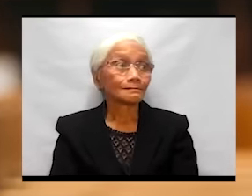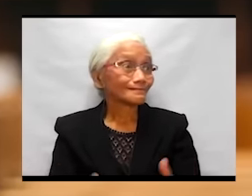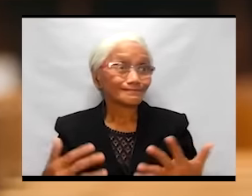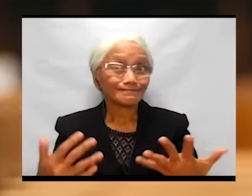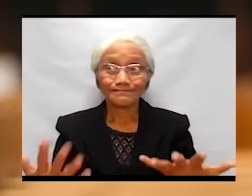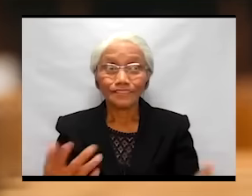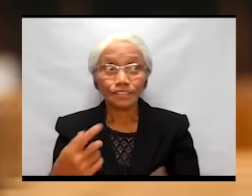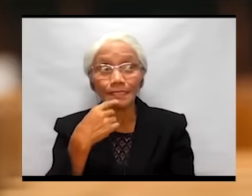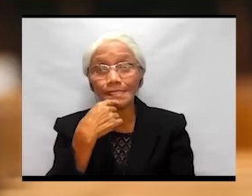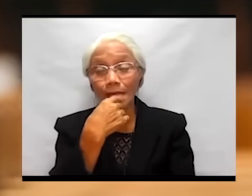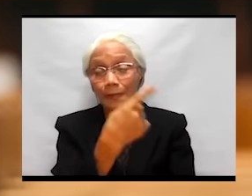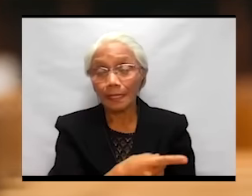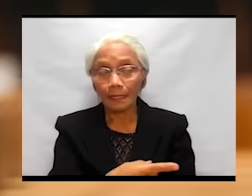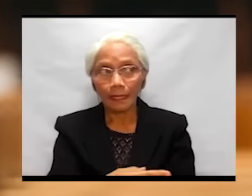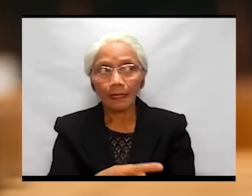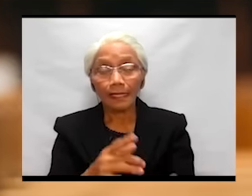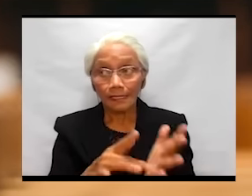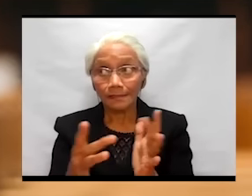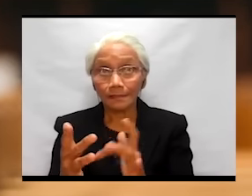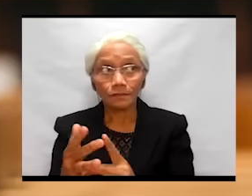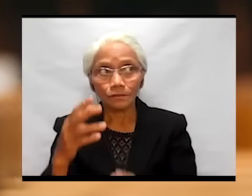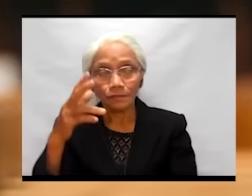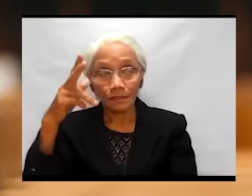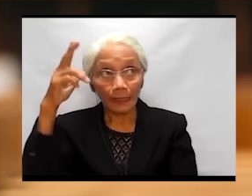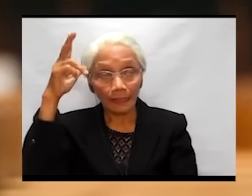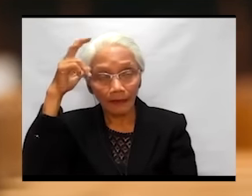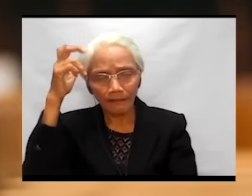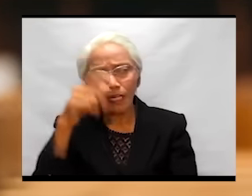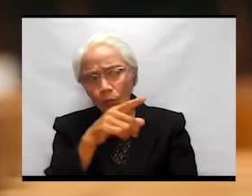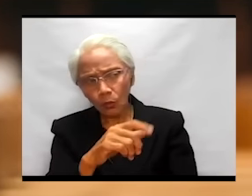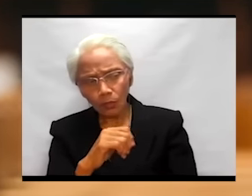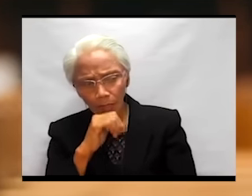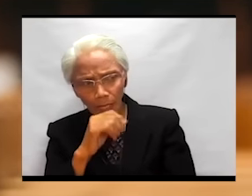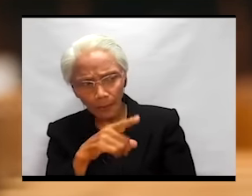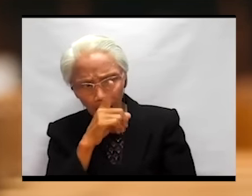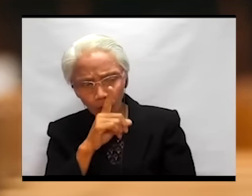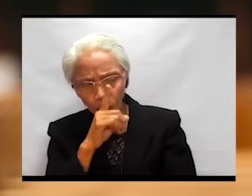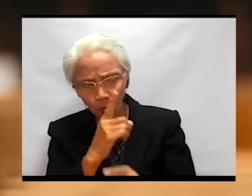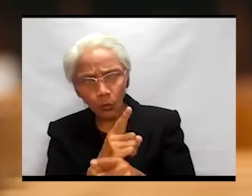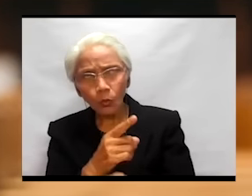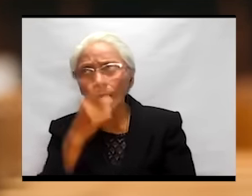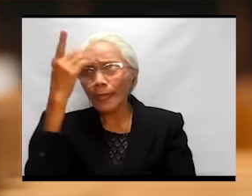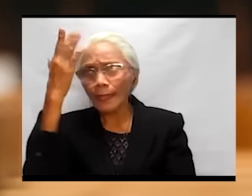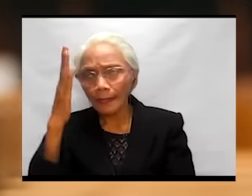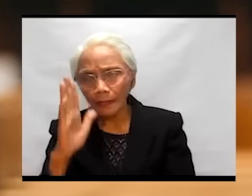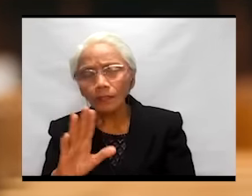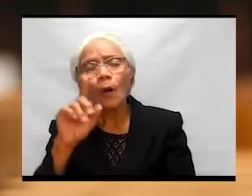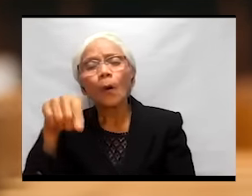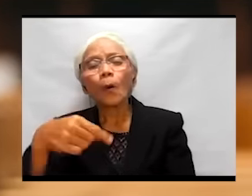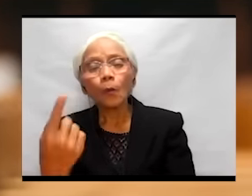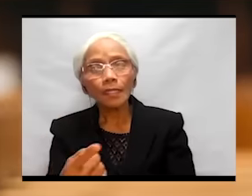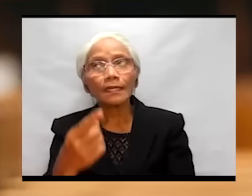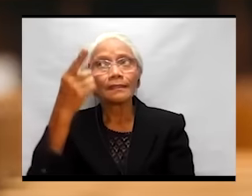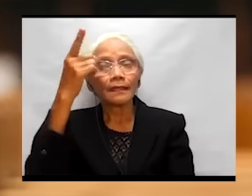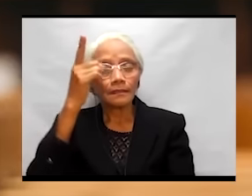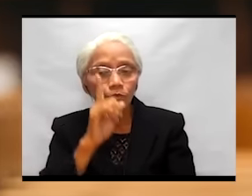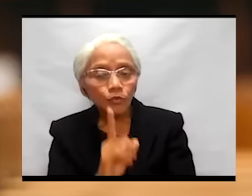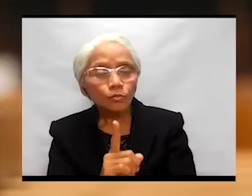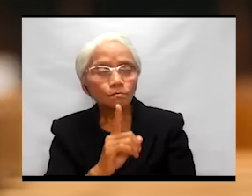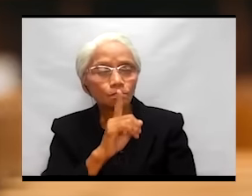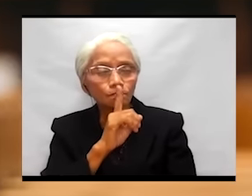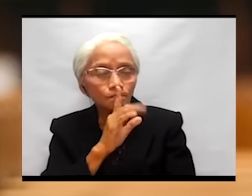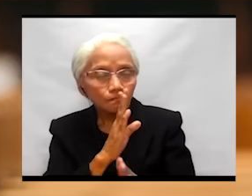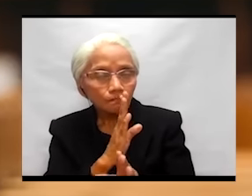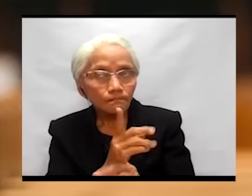Jesus was telling the devil, You are not the true God. Only the true God deserves